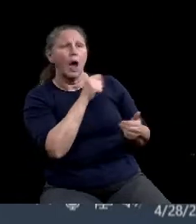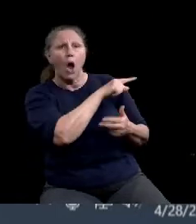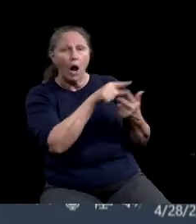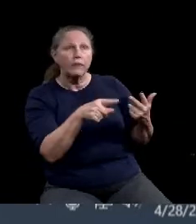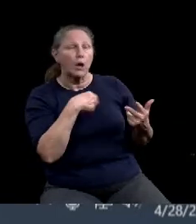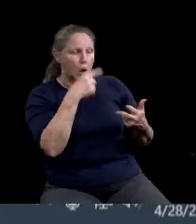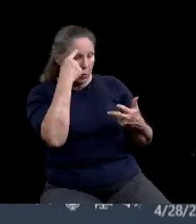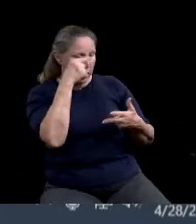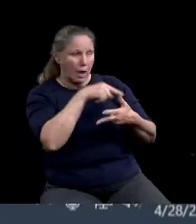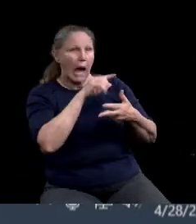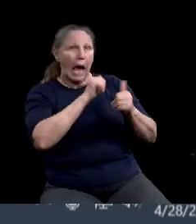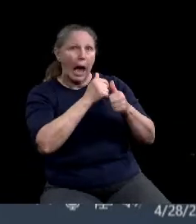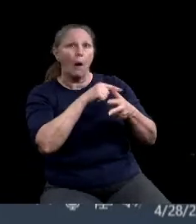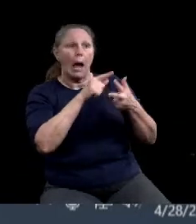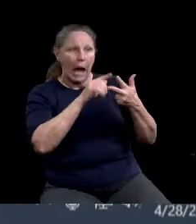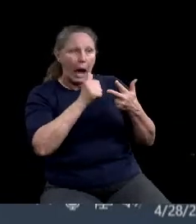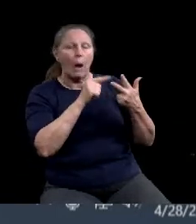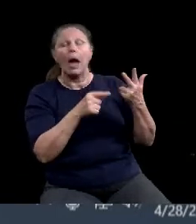coming to fruition. So thank you.